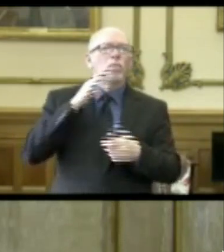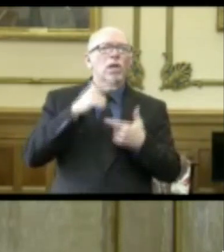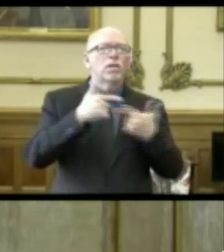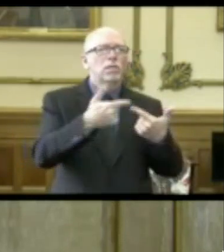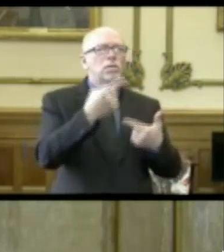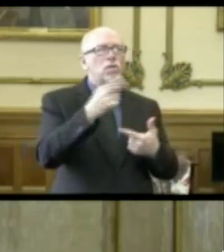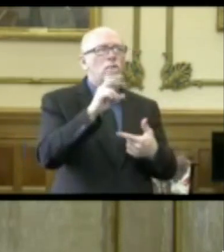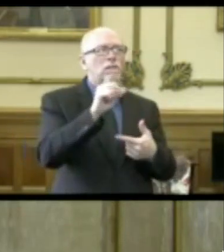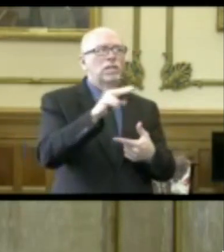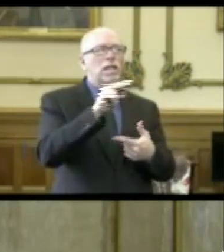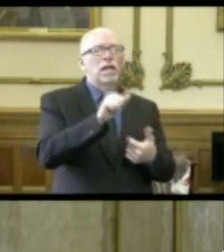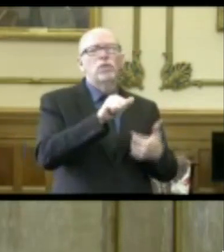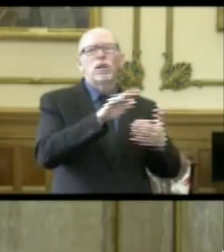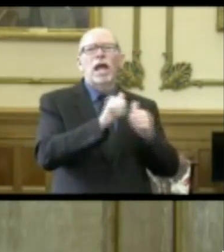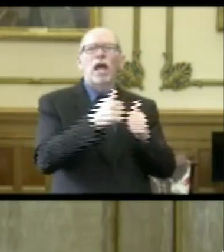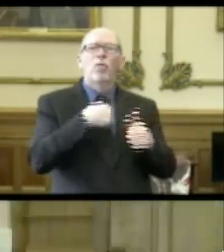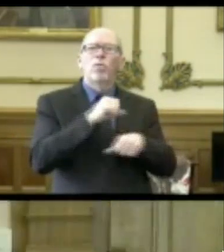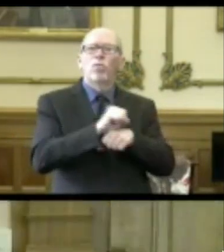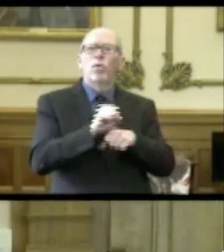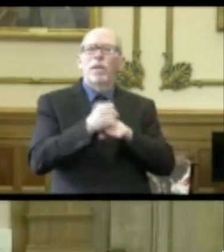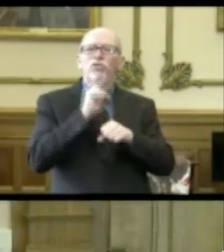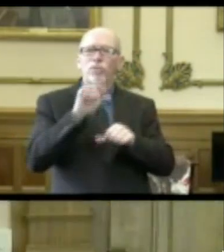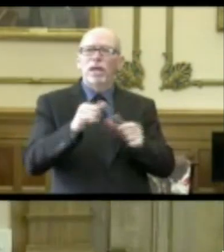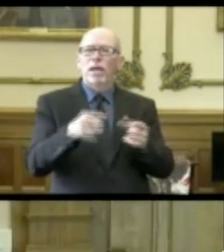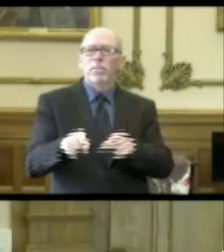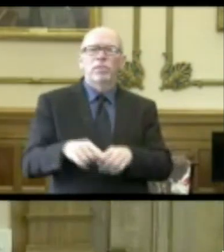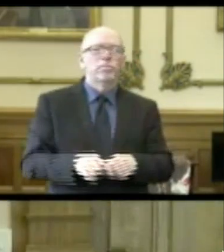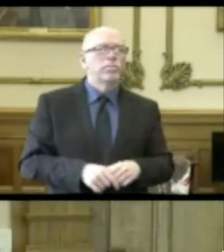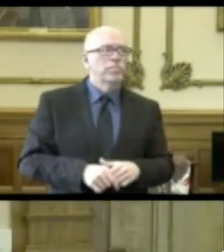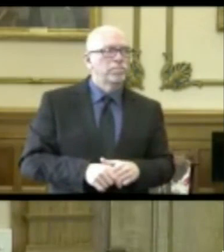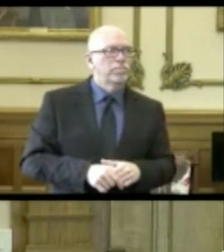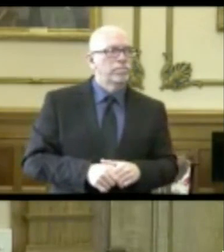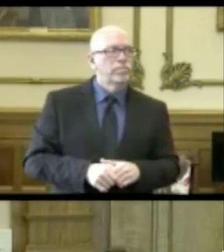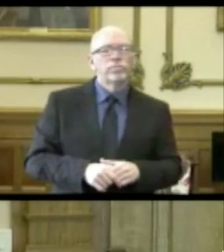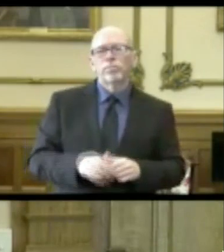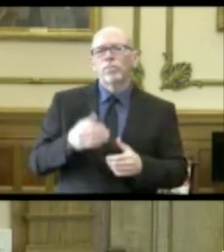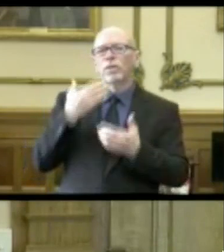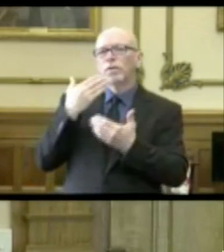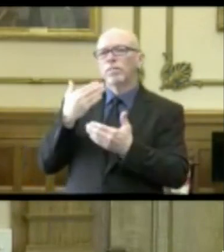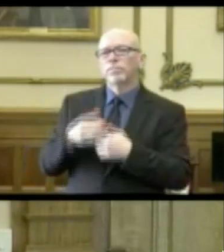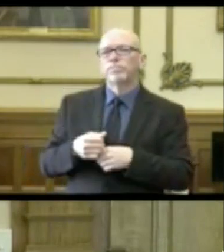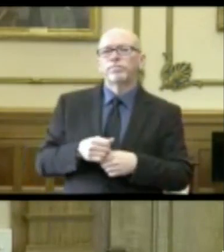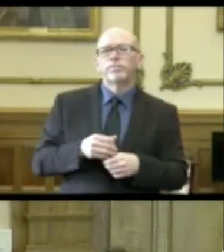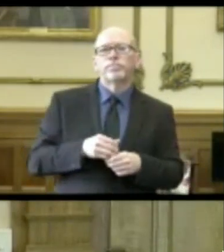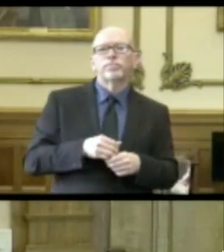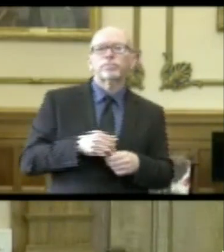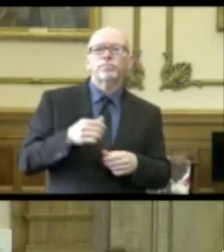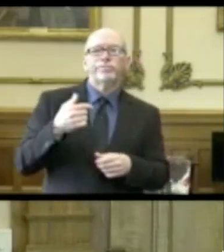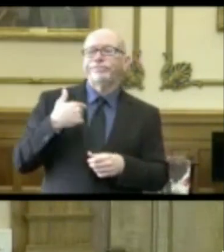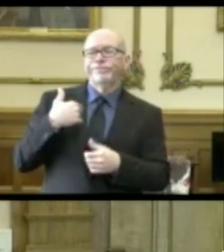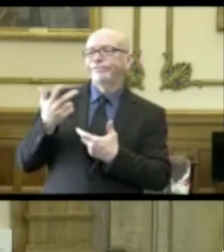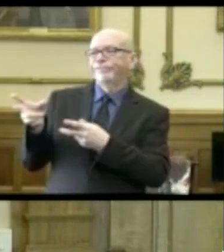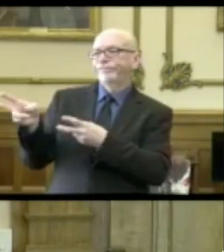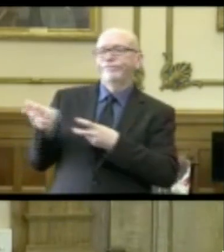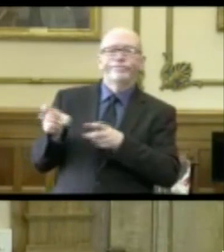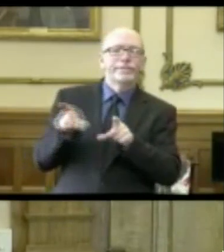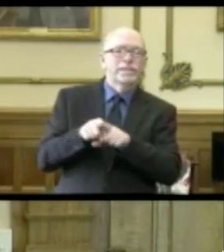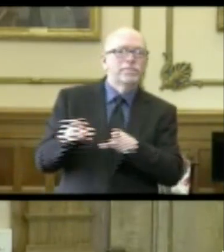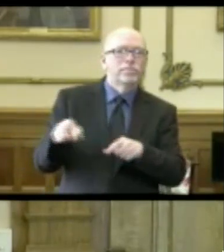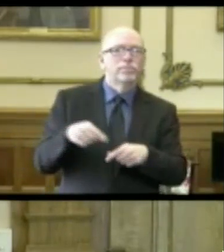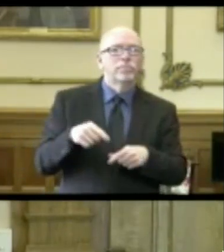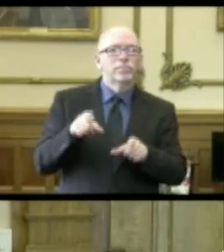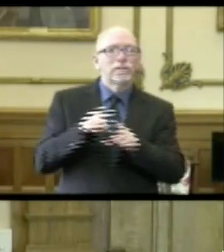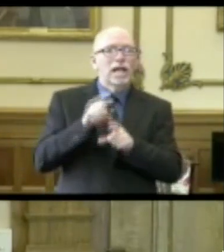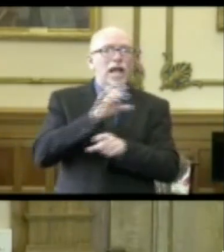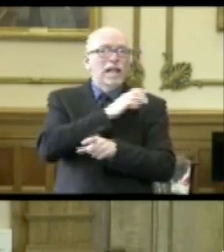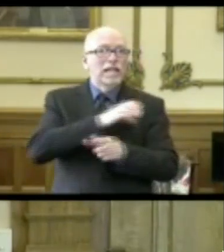Dr. Dan address how we're working to do that. Thank you. So I would echo that as well. I will say as